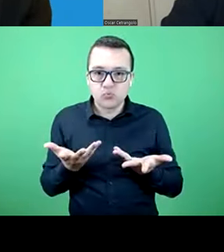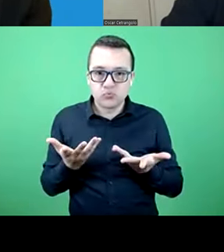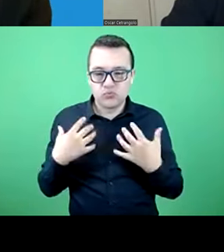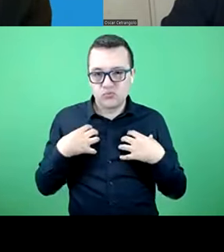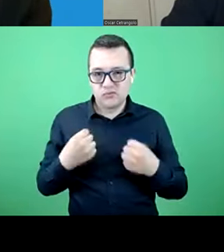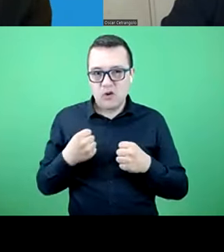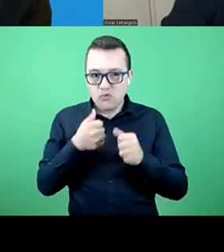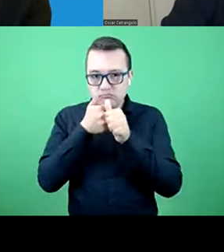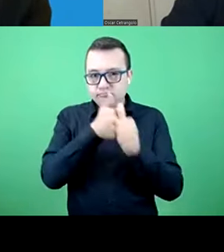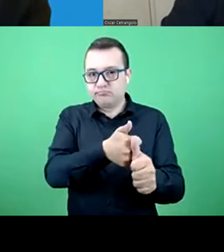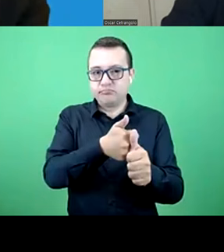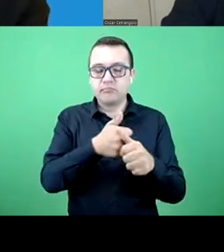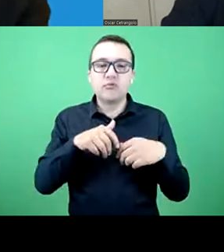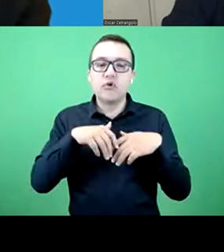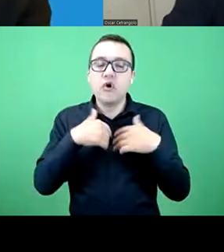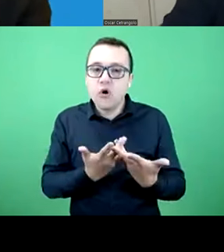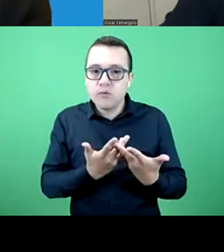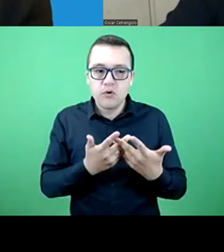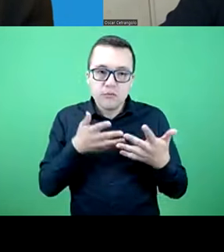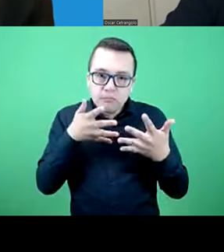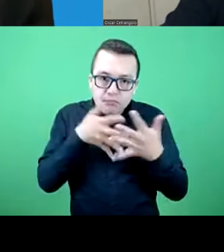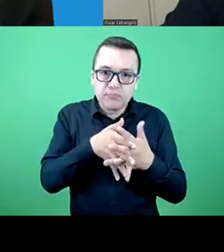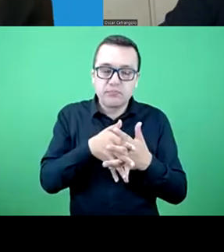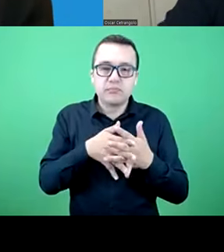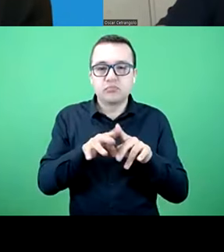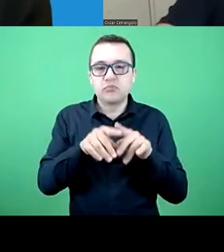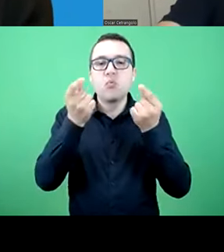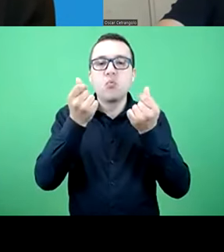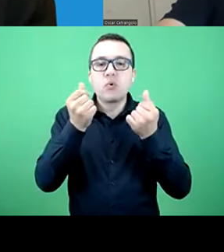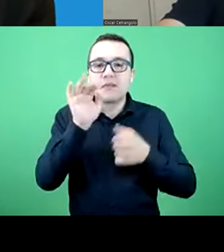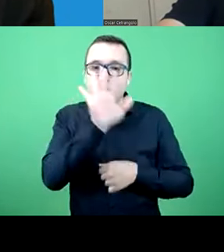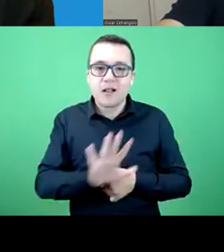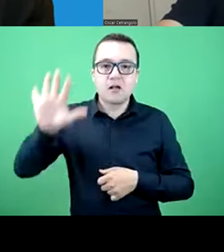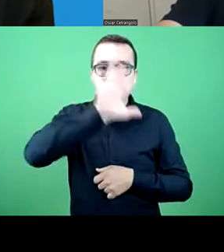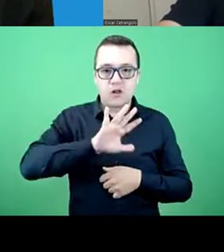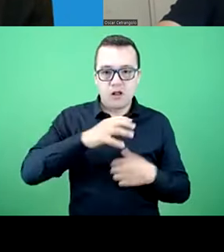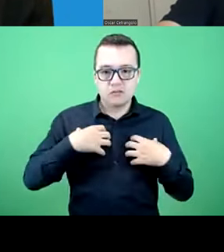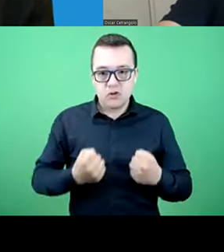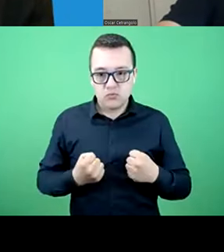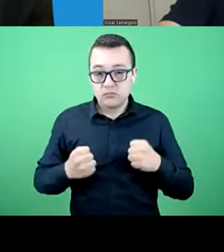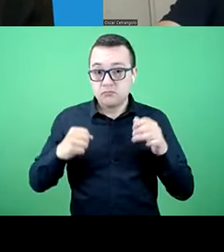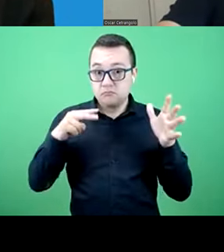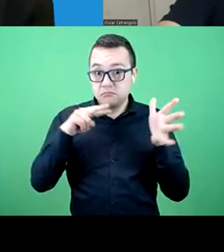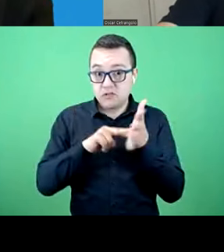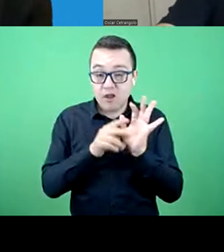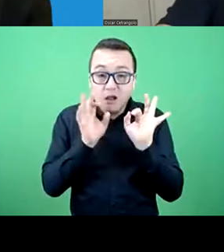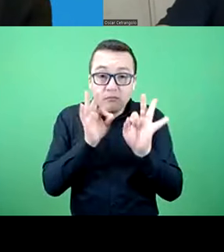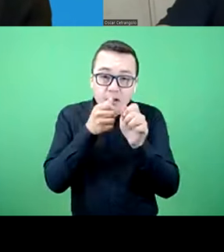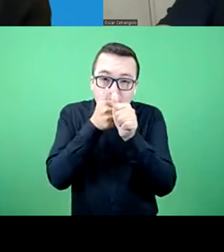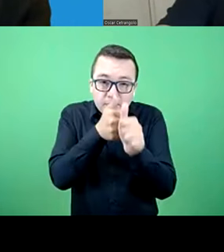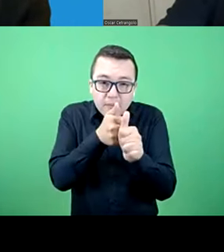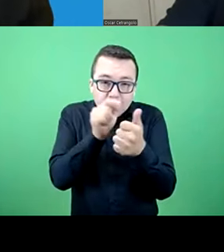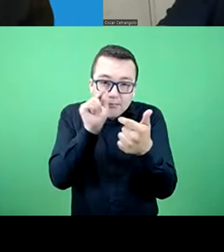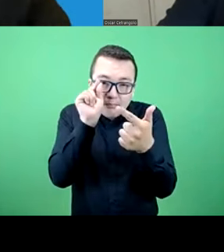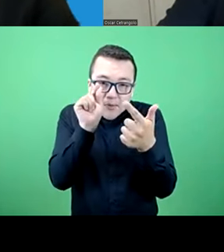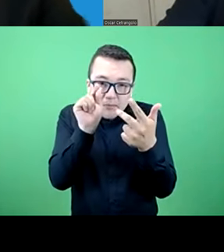resources through the national health accounts so that we can